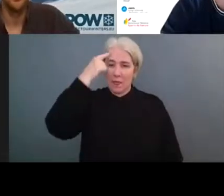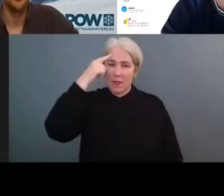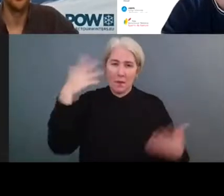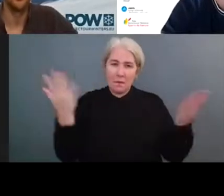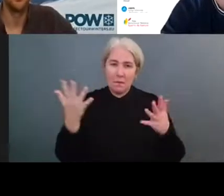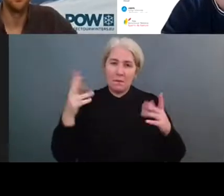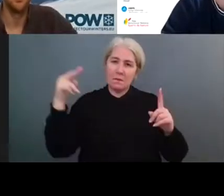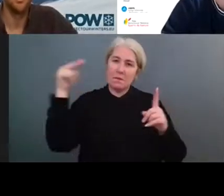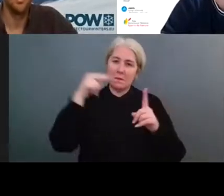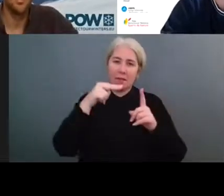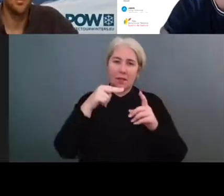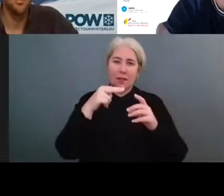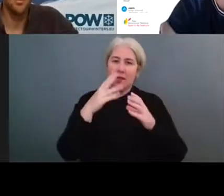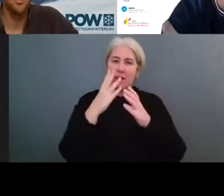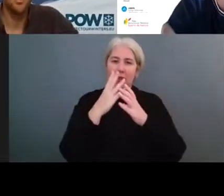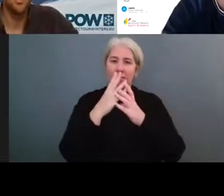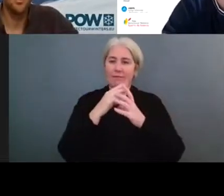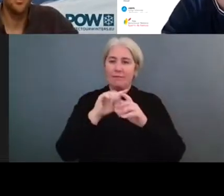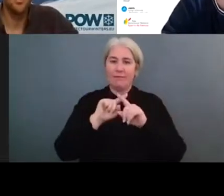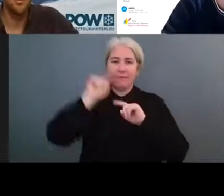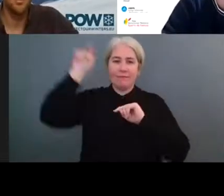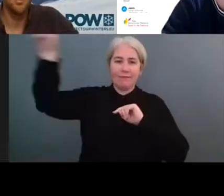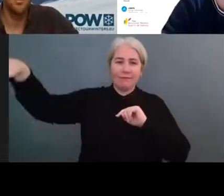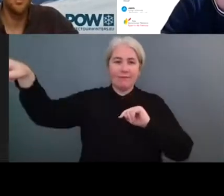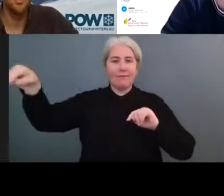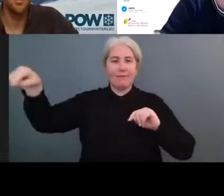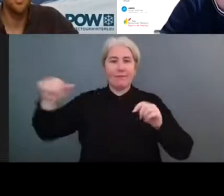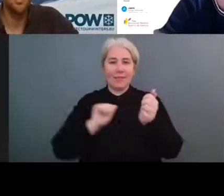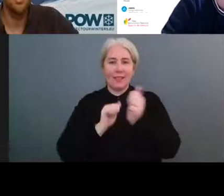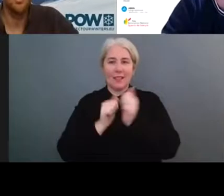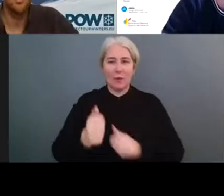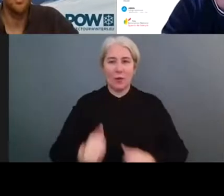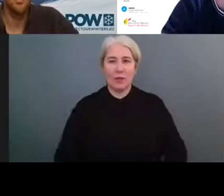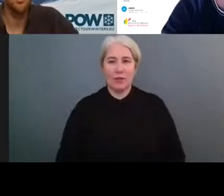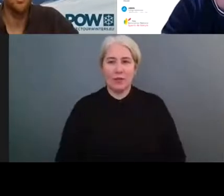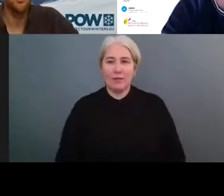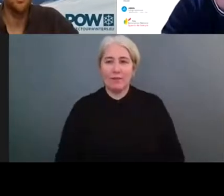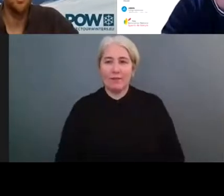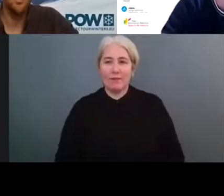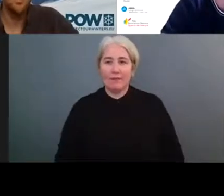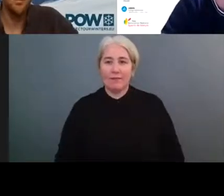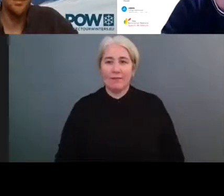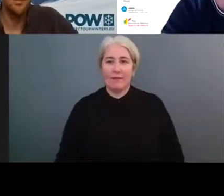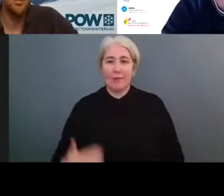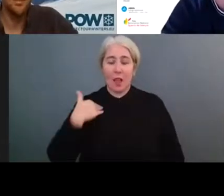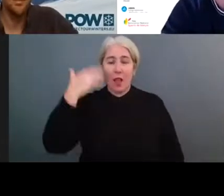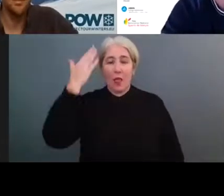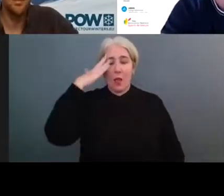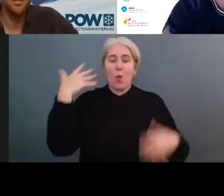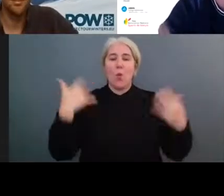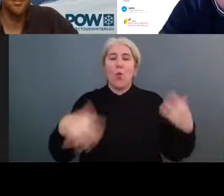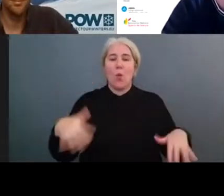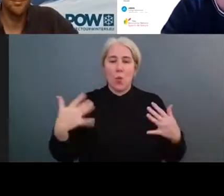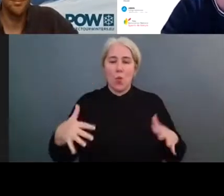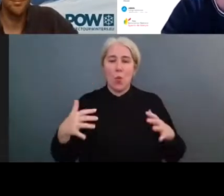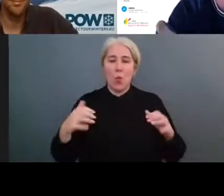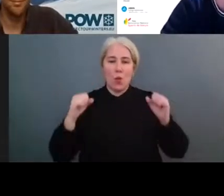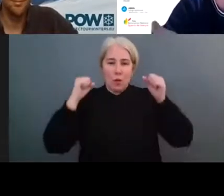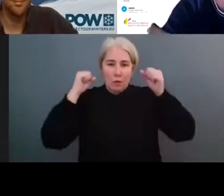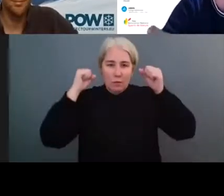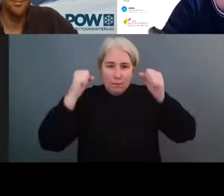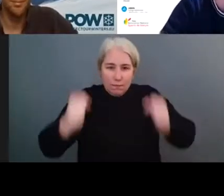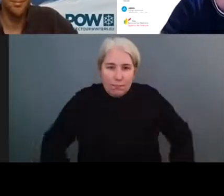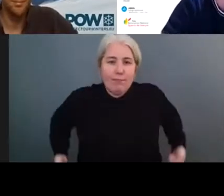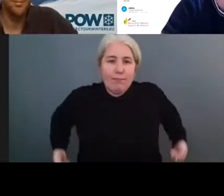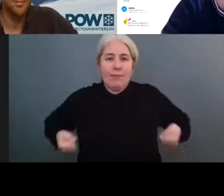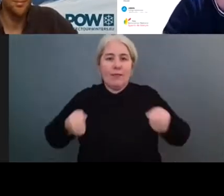I totally agree. There's no doubt snow sports are some of the most affected by climate change, but virtually every